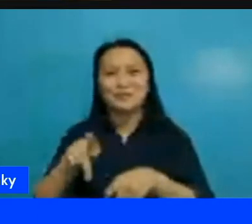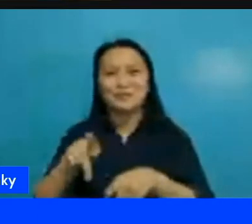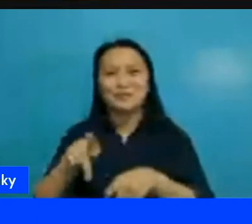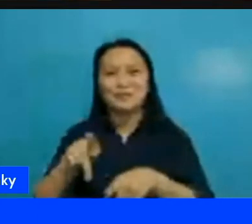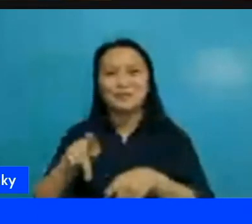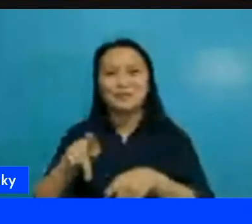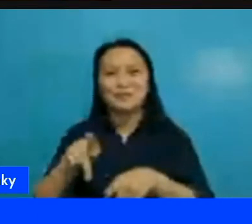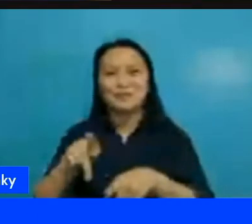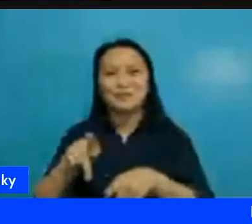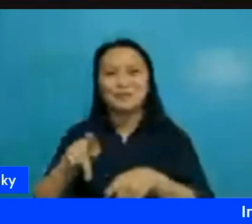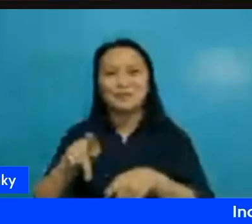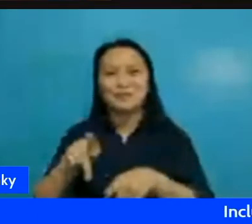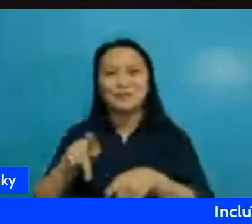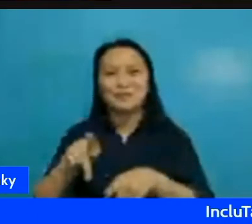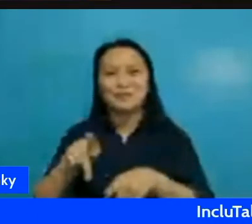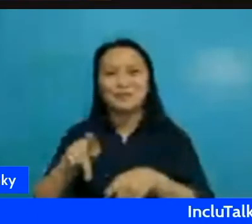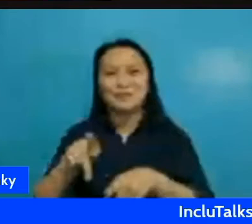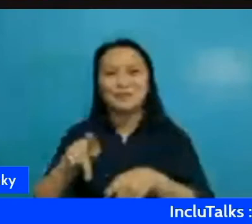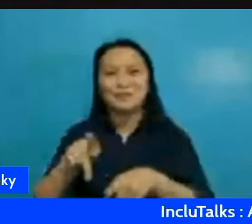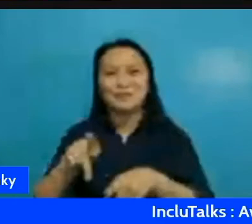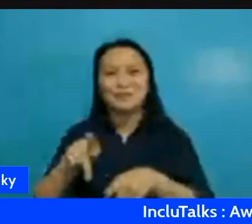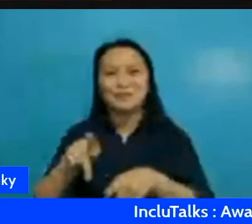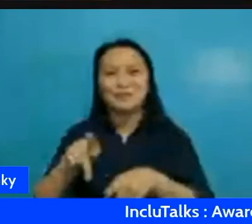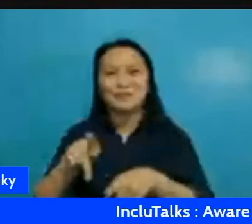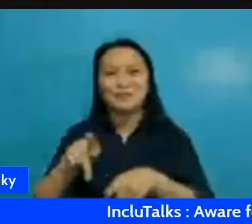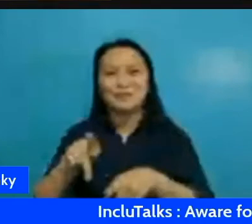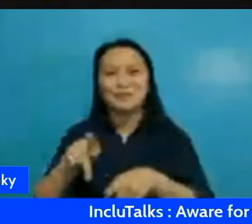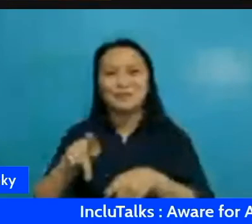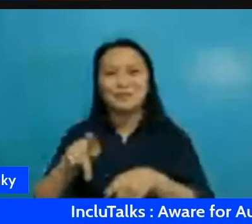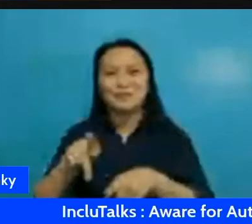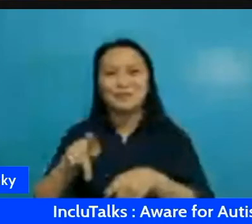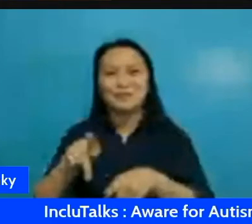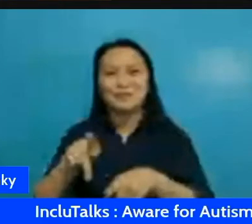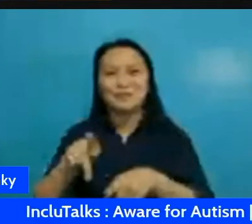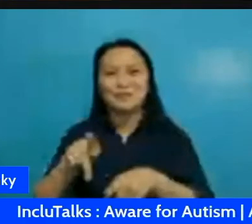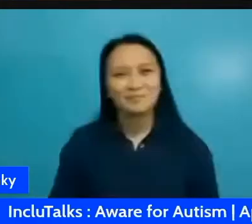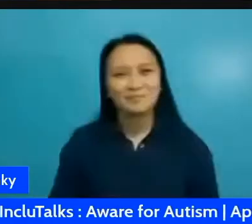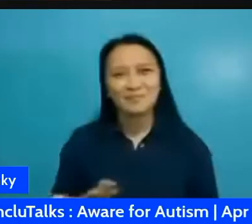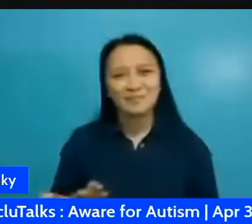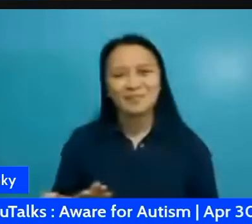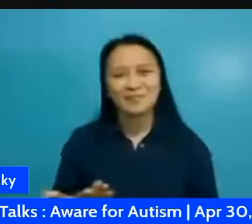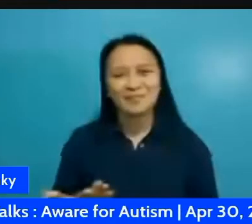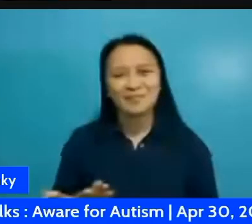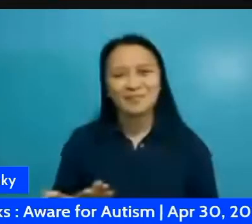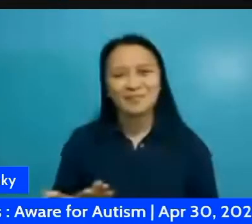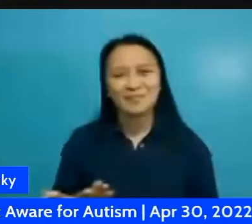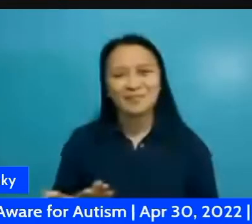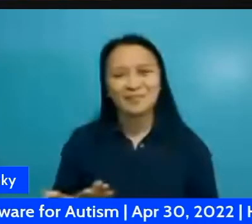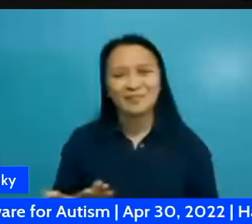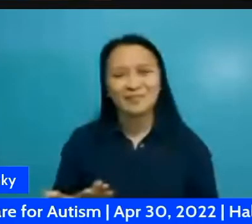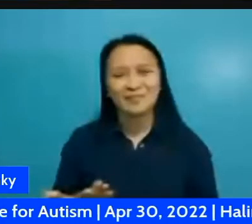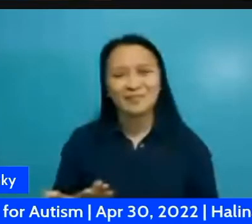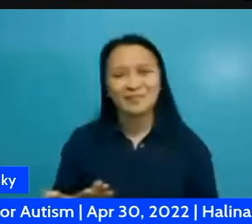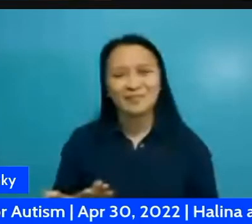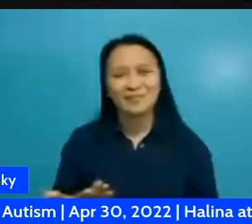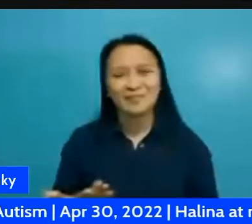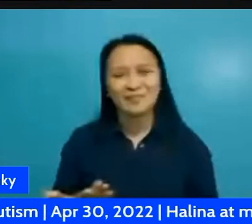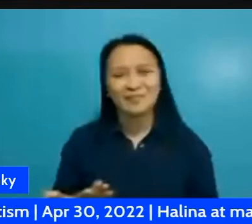that their primary skills especially for herring powerlifting he's good